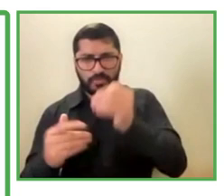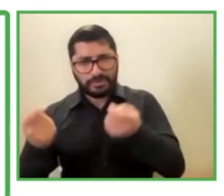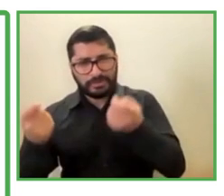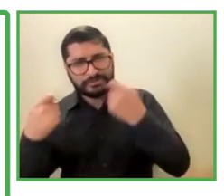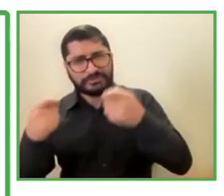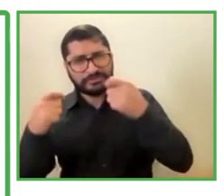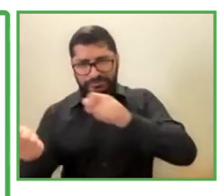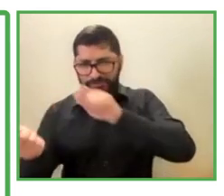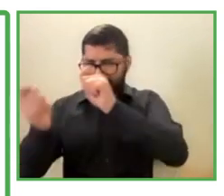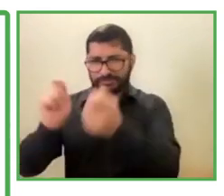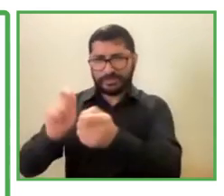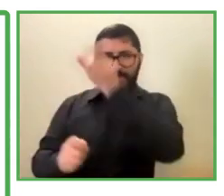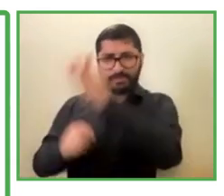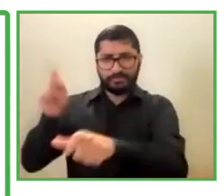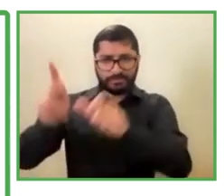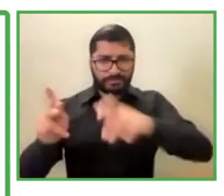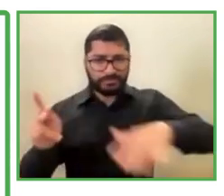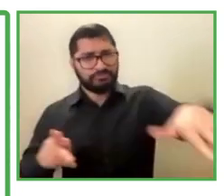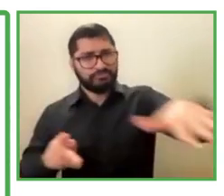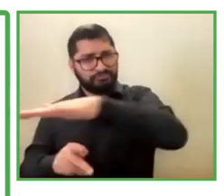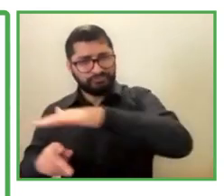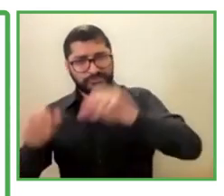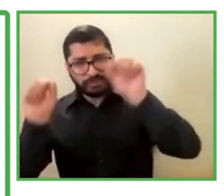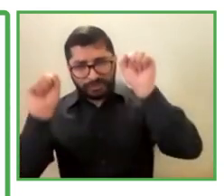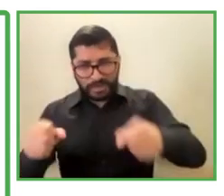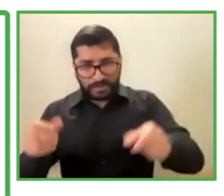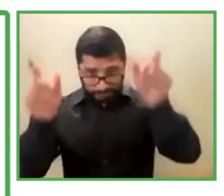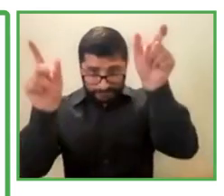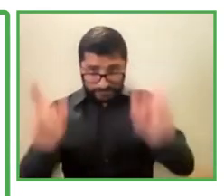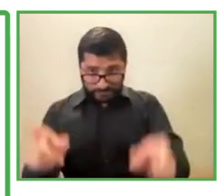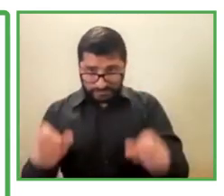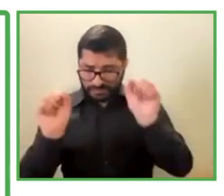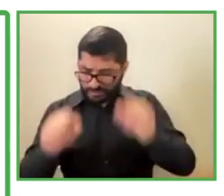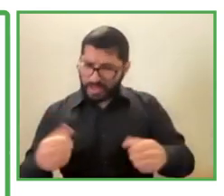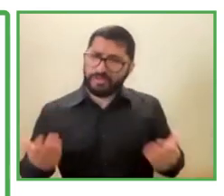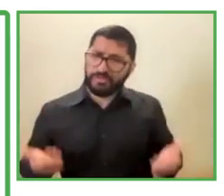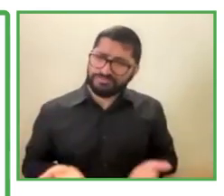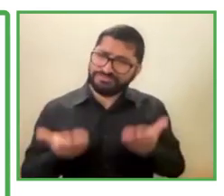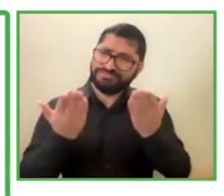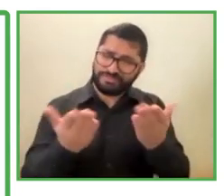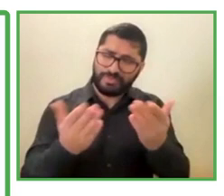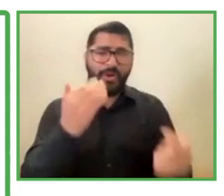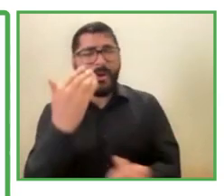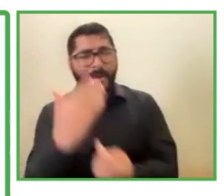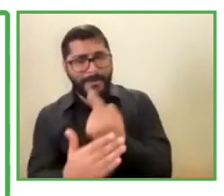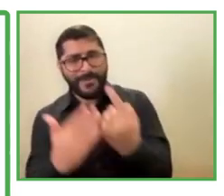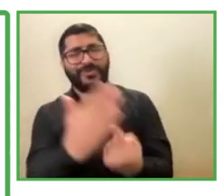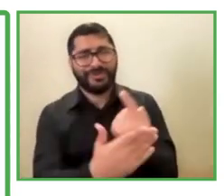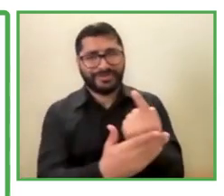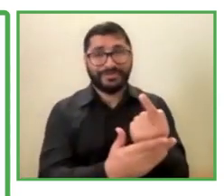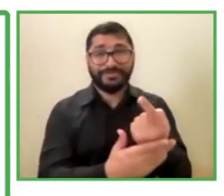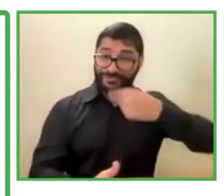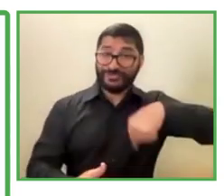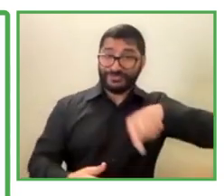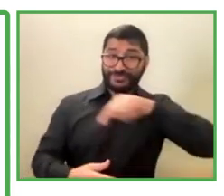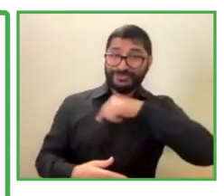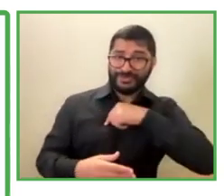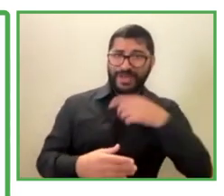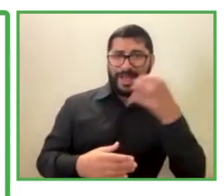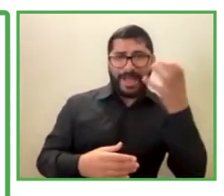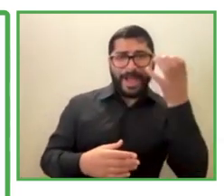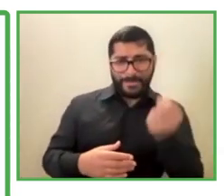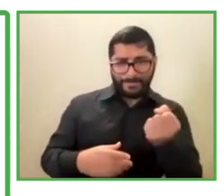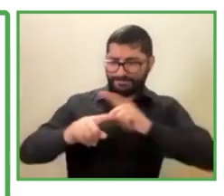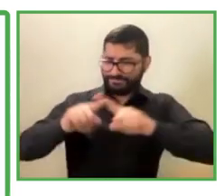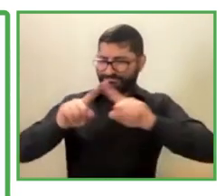little, we tried to make these people have this chance. And now we have multiple